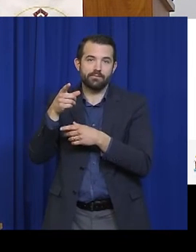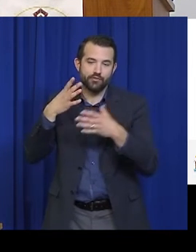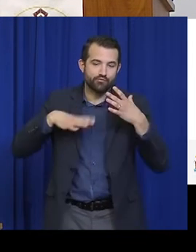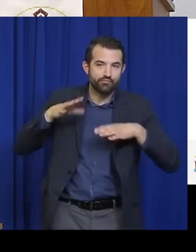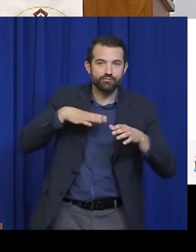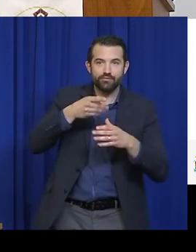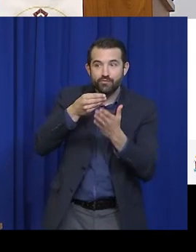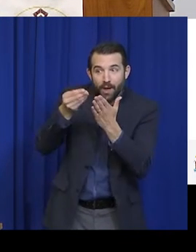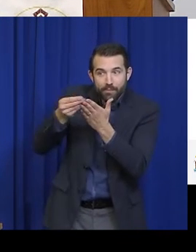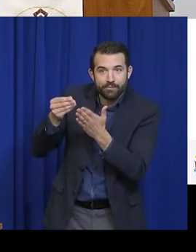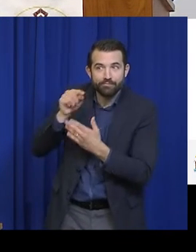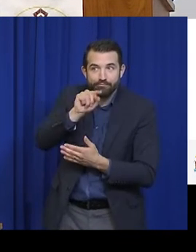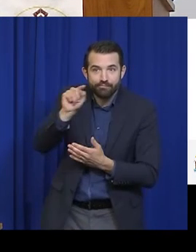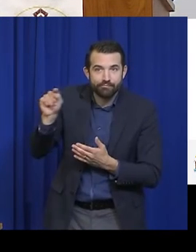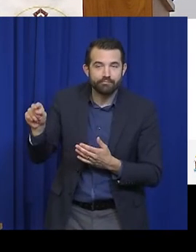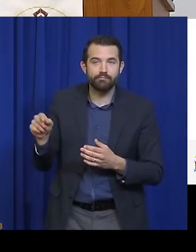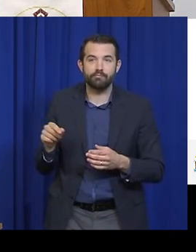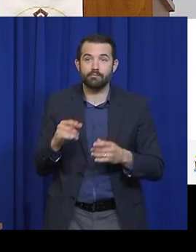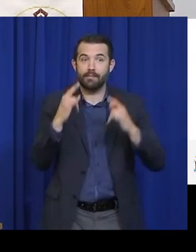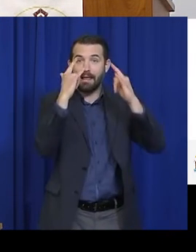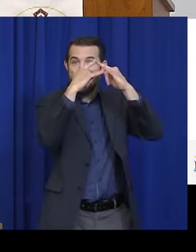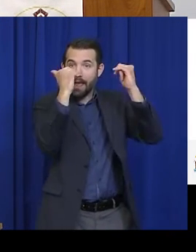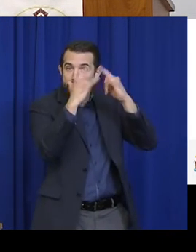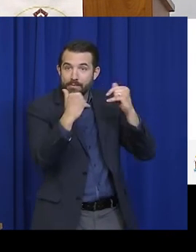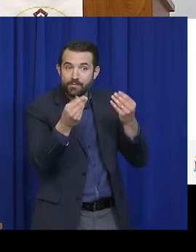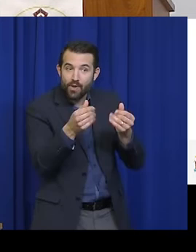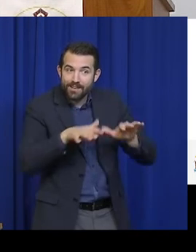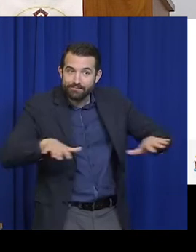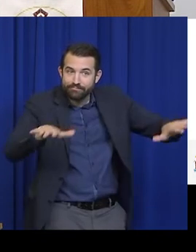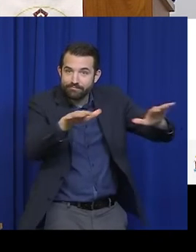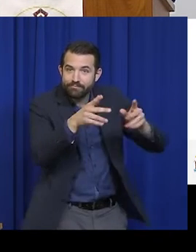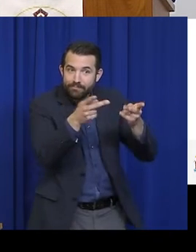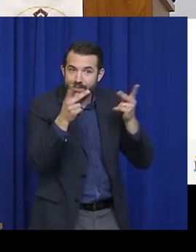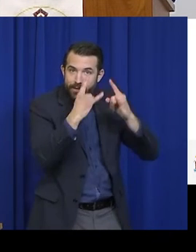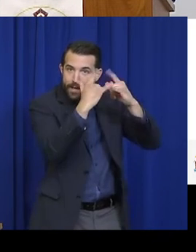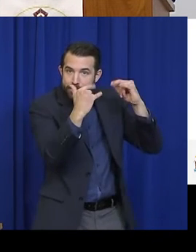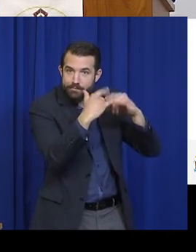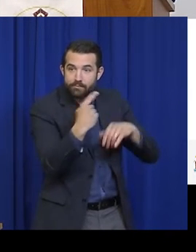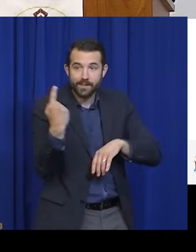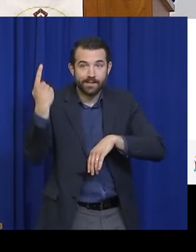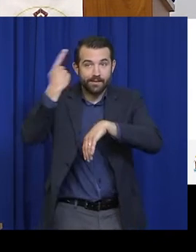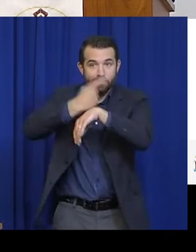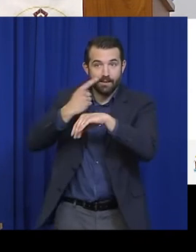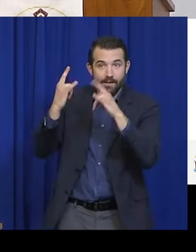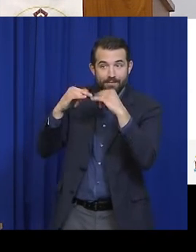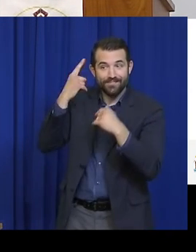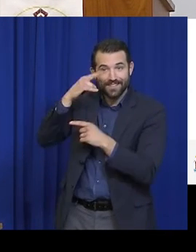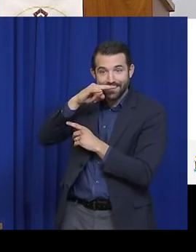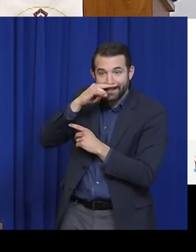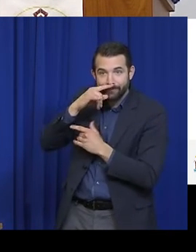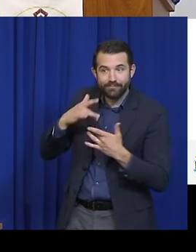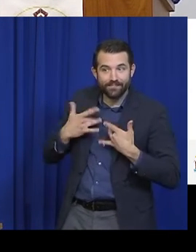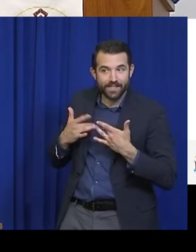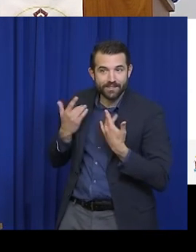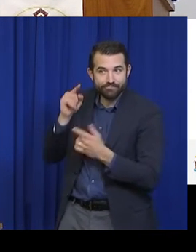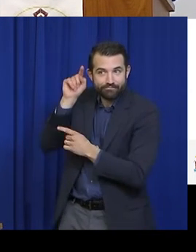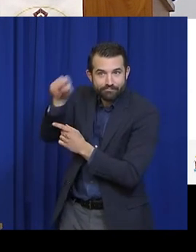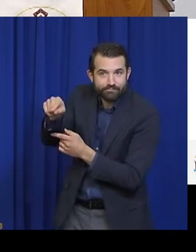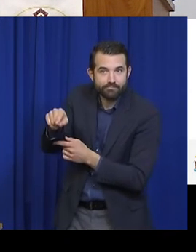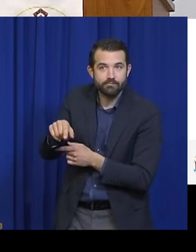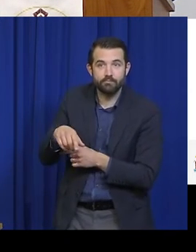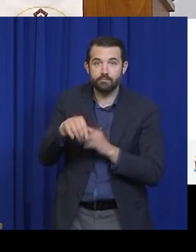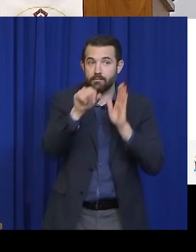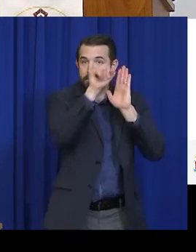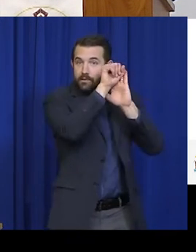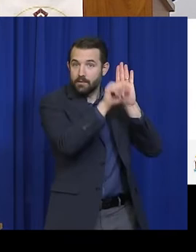lodging and campgrounds for Maine residents, day camps for Maine children, and the coastal state parks